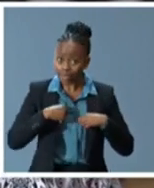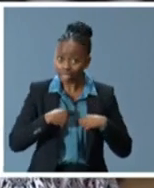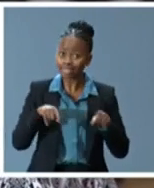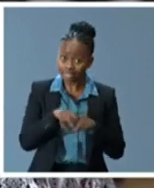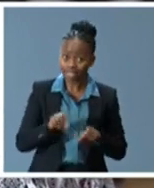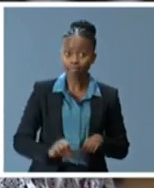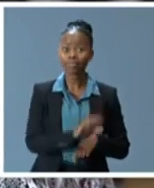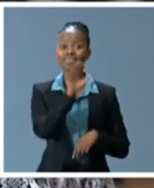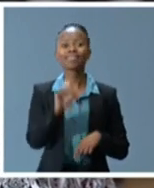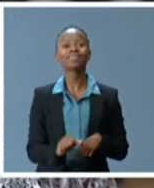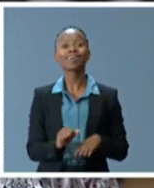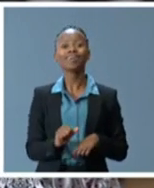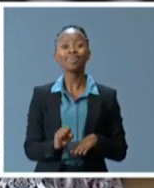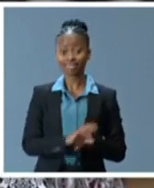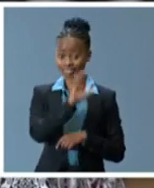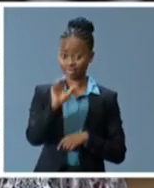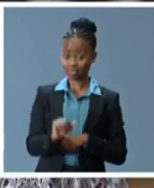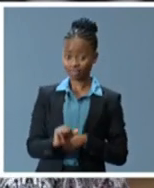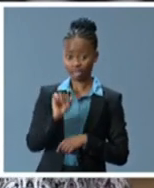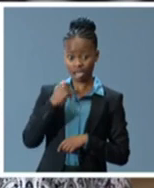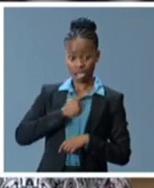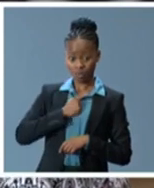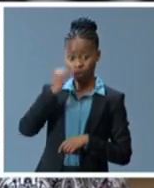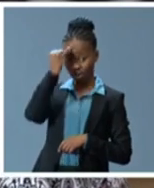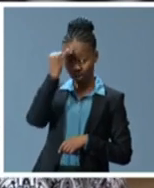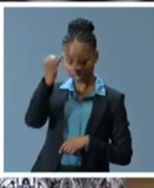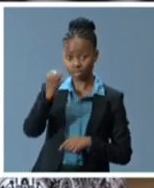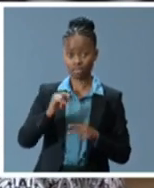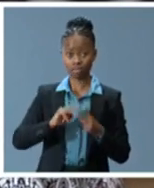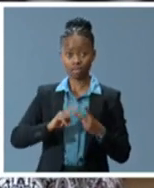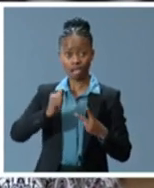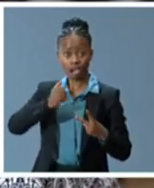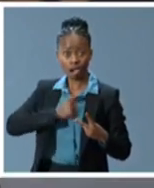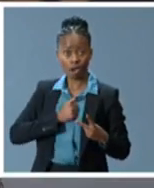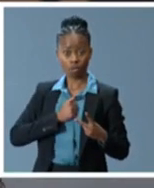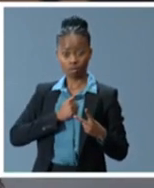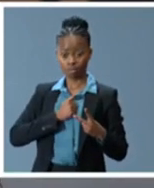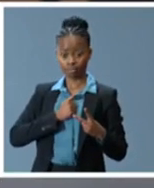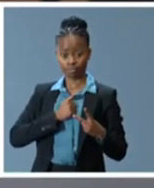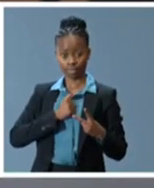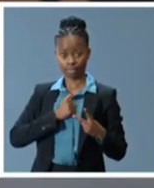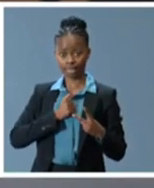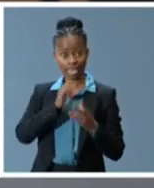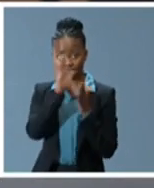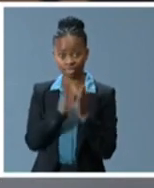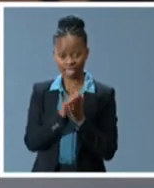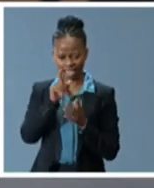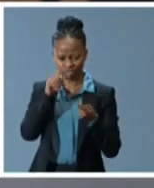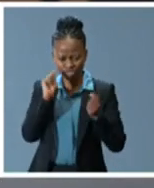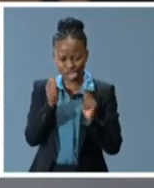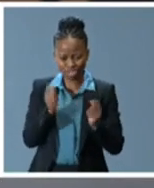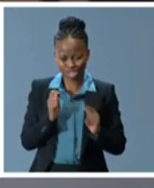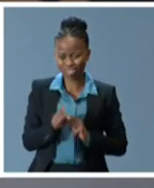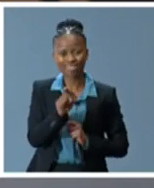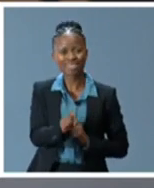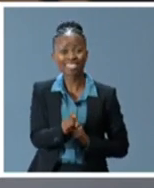our narrow outlook and adjust to fresh realities. Who better to speak to this